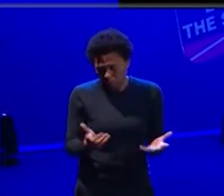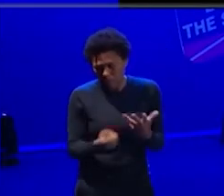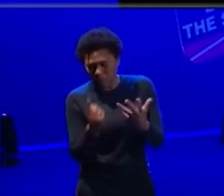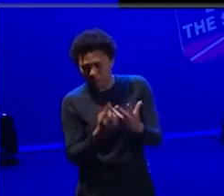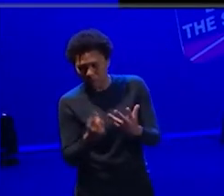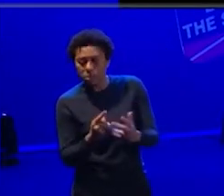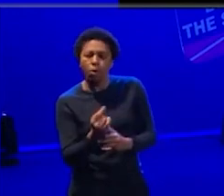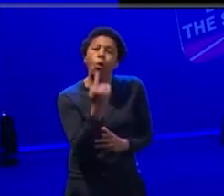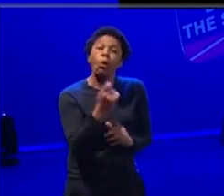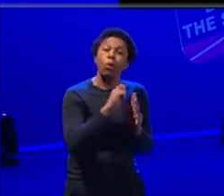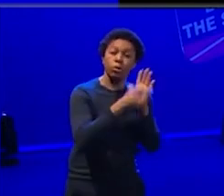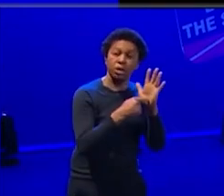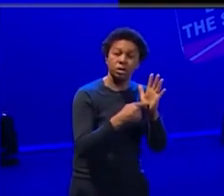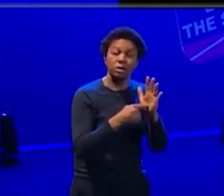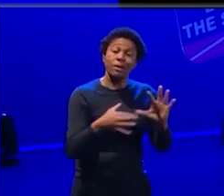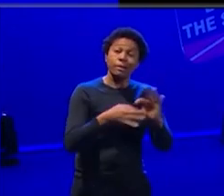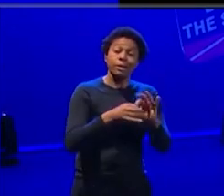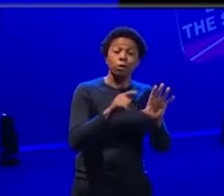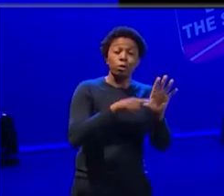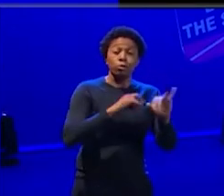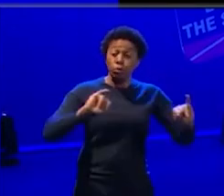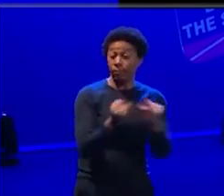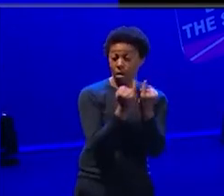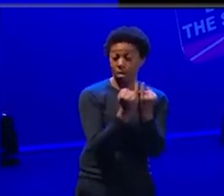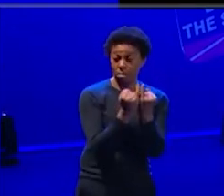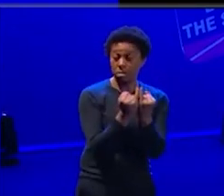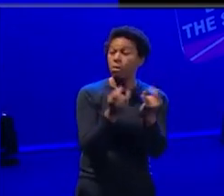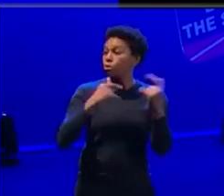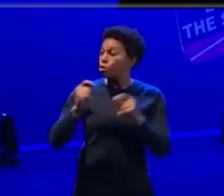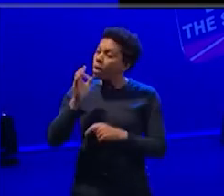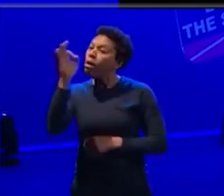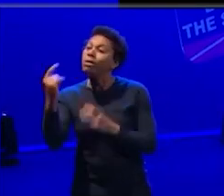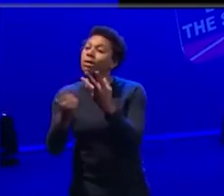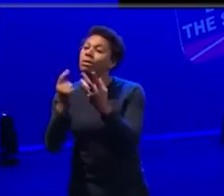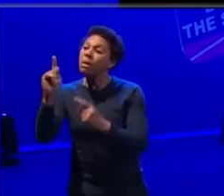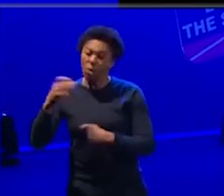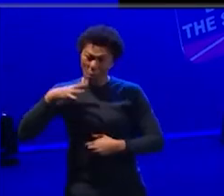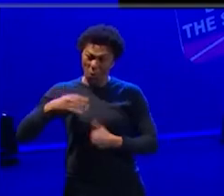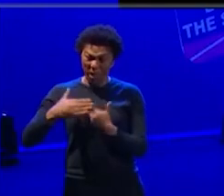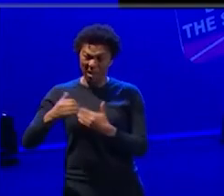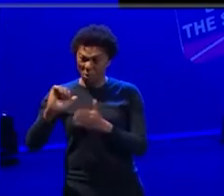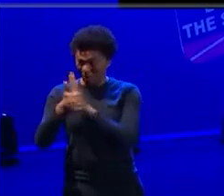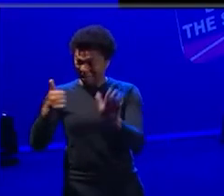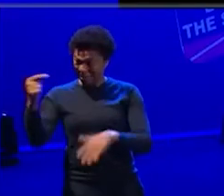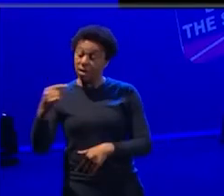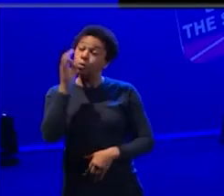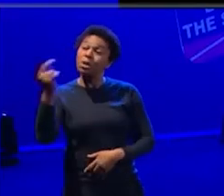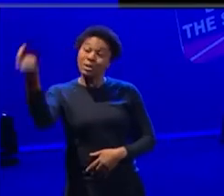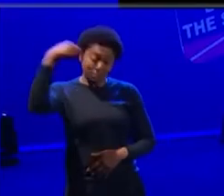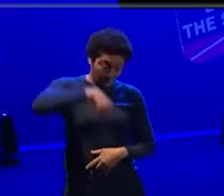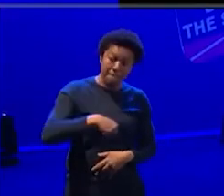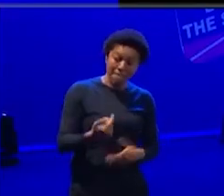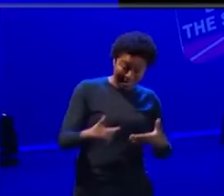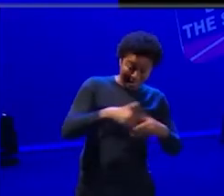youth violence and we find some people who really need additional support, then they're invited to join our ongoing youth theatre programme that already exists.